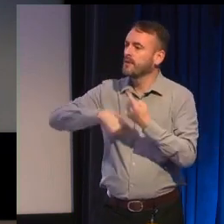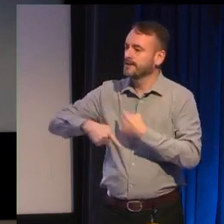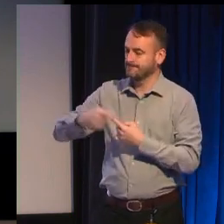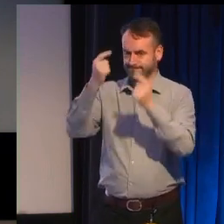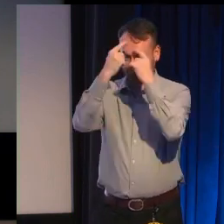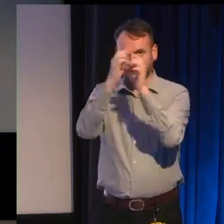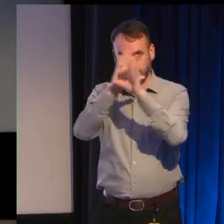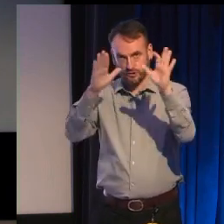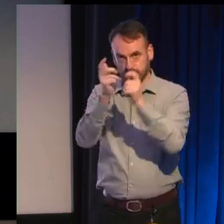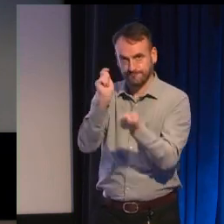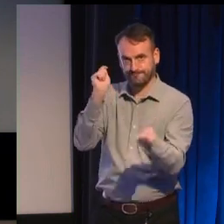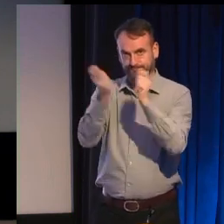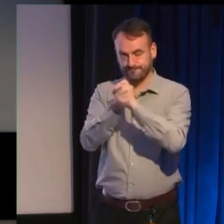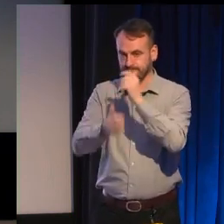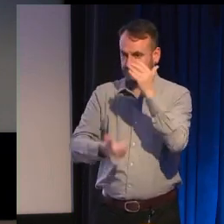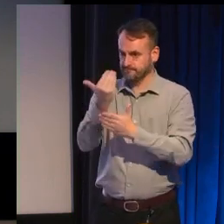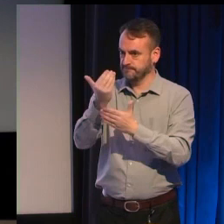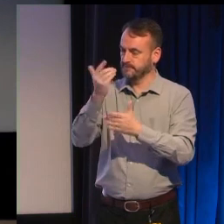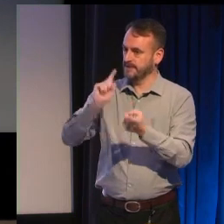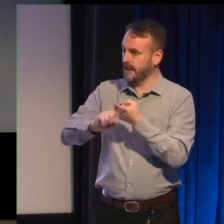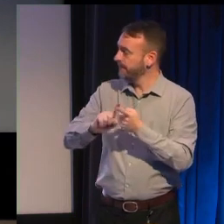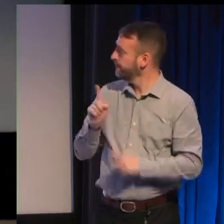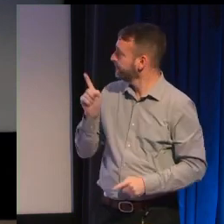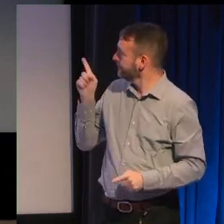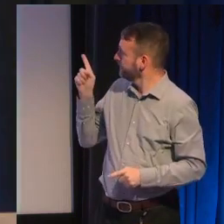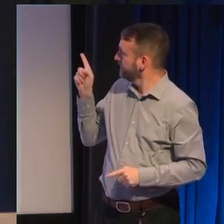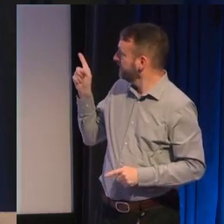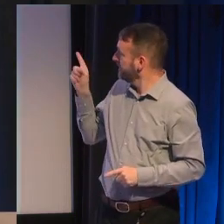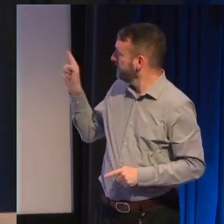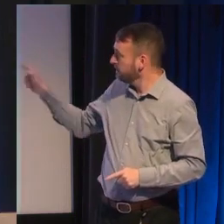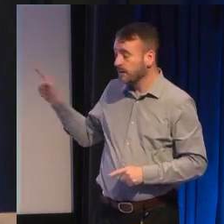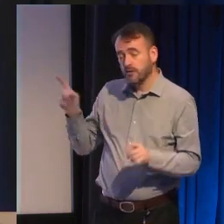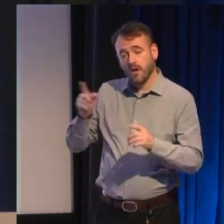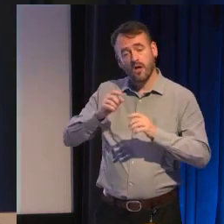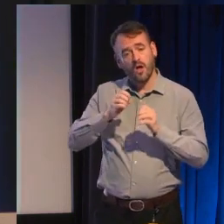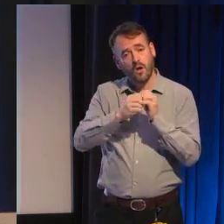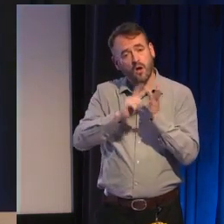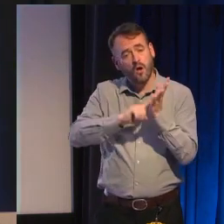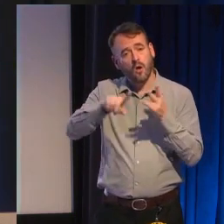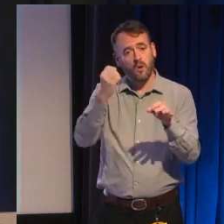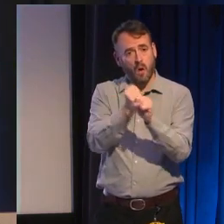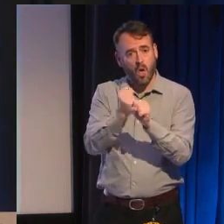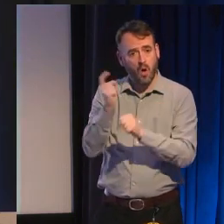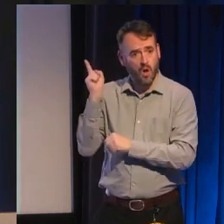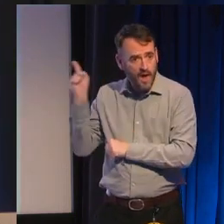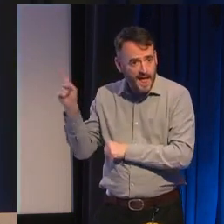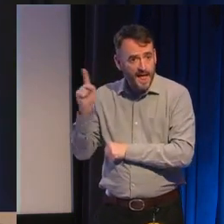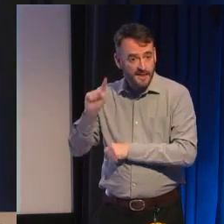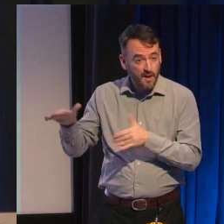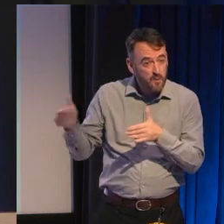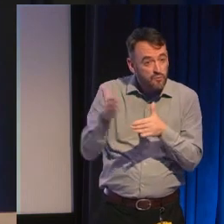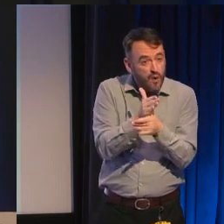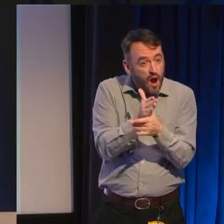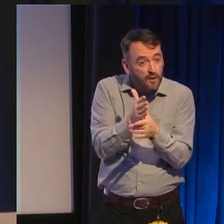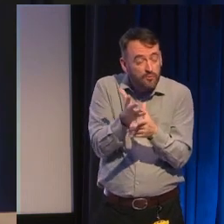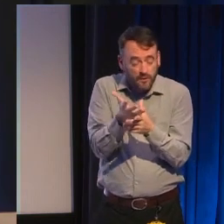and resources like this one the medieval POC tumblr blog which collects primary source visual inspiration depicting people